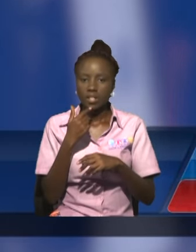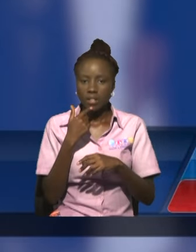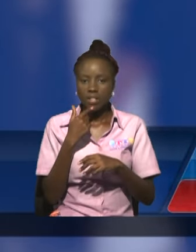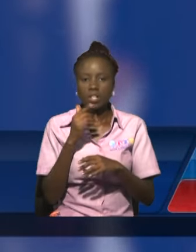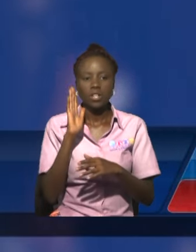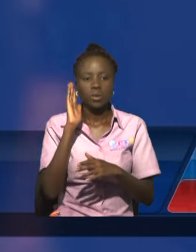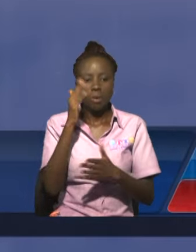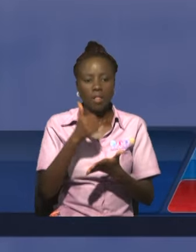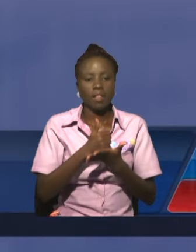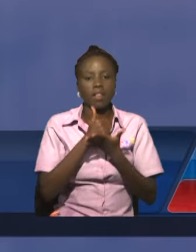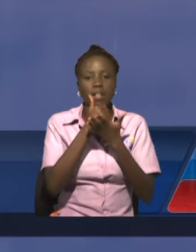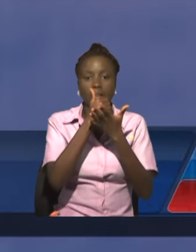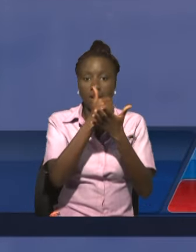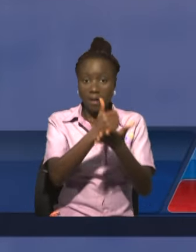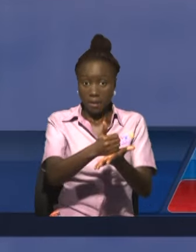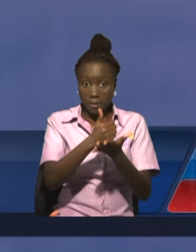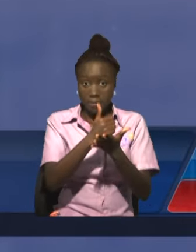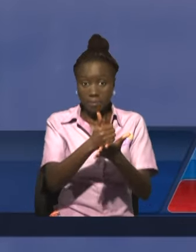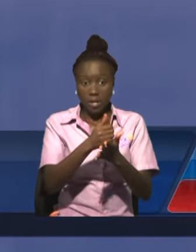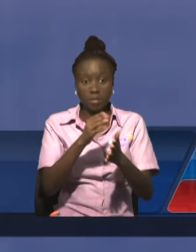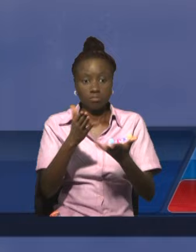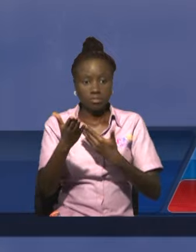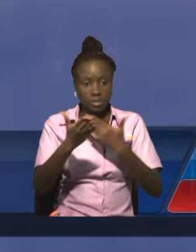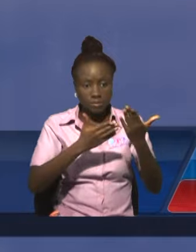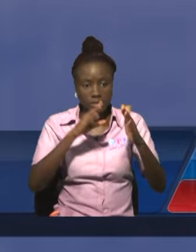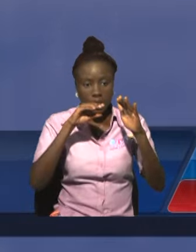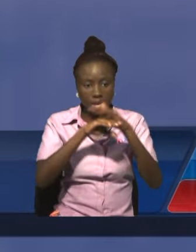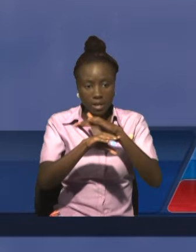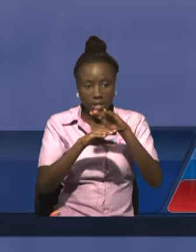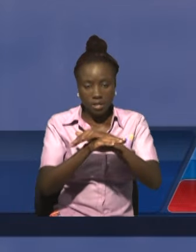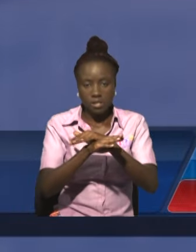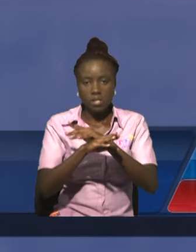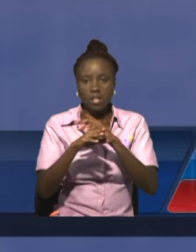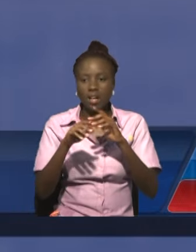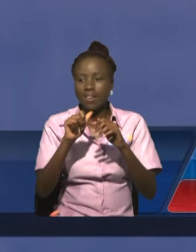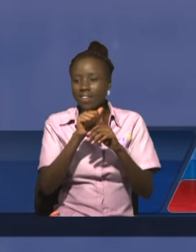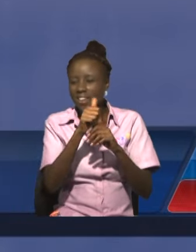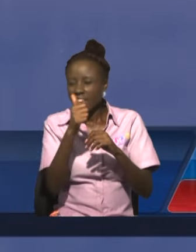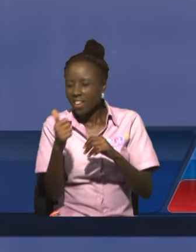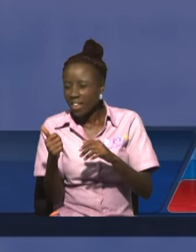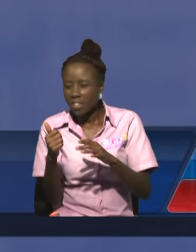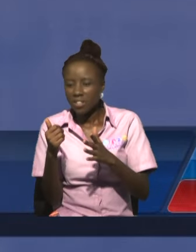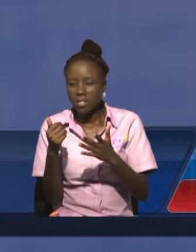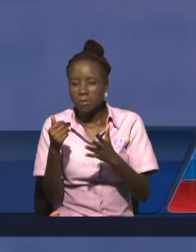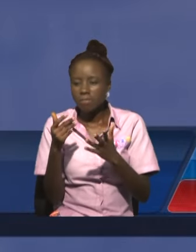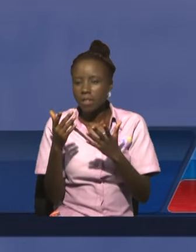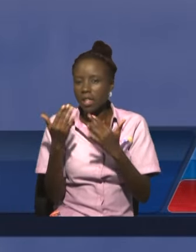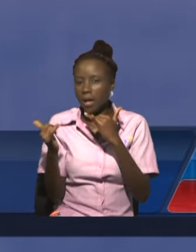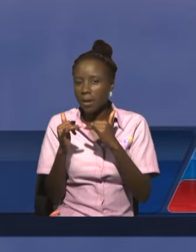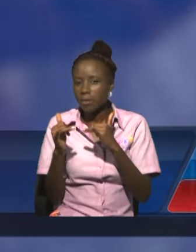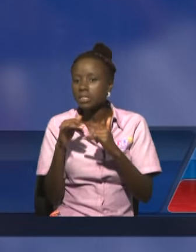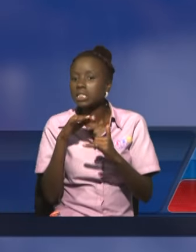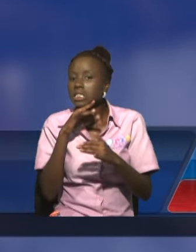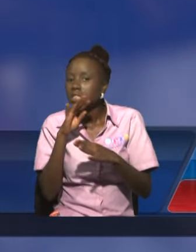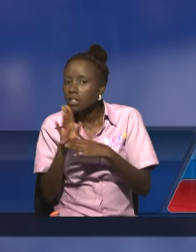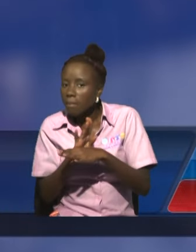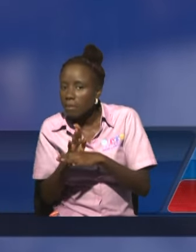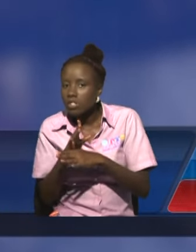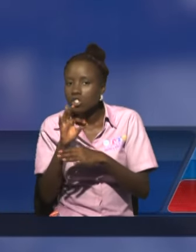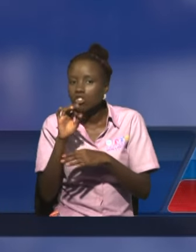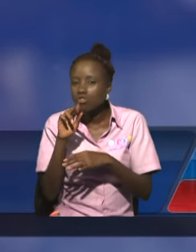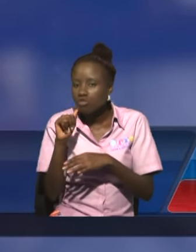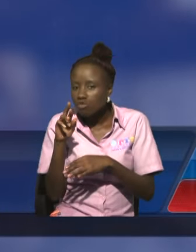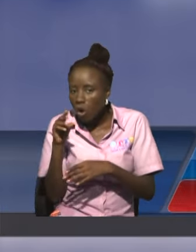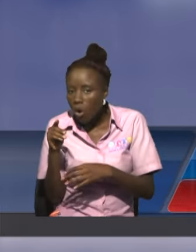only deliver more efficient services to their clients, but also close any gaps or loopholes which may enable corruption, fraud,